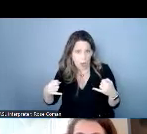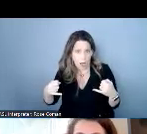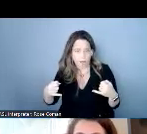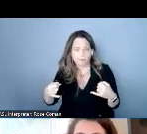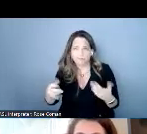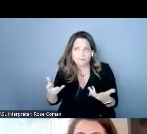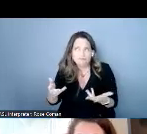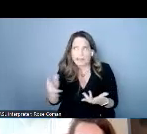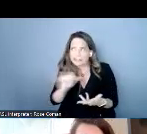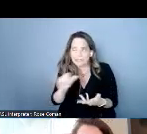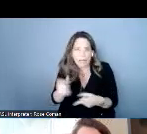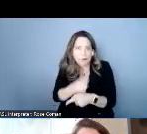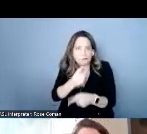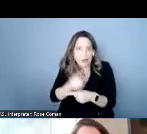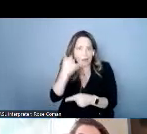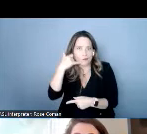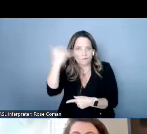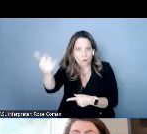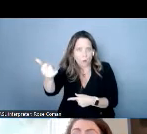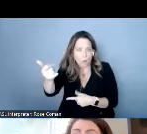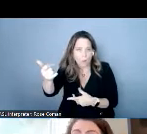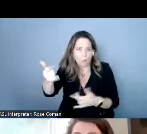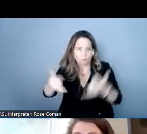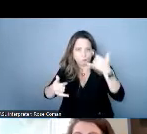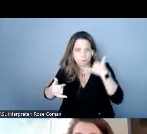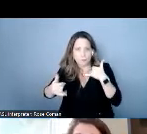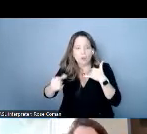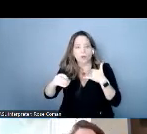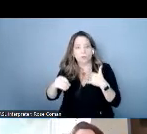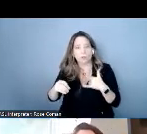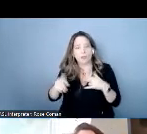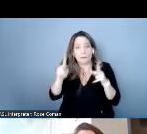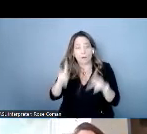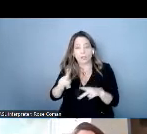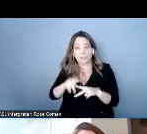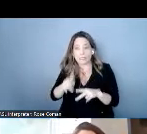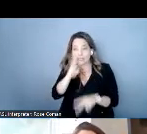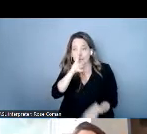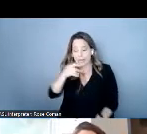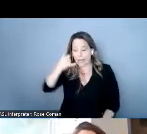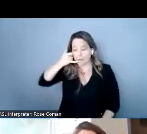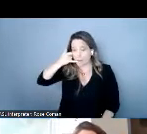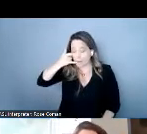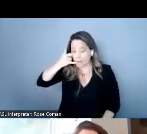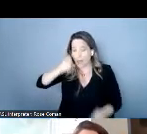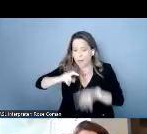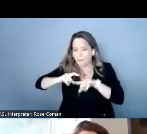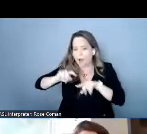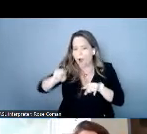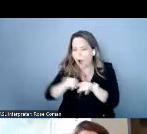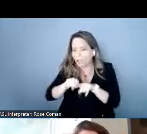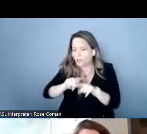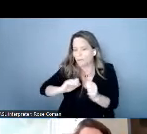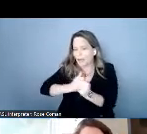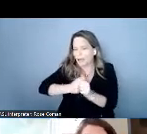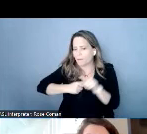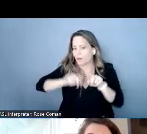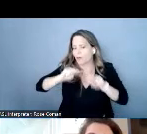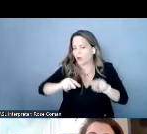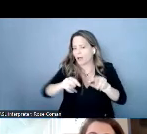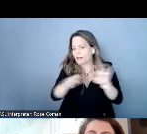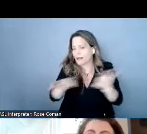regular phone call the individual is voicing for themselves but reading captions of what the other party is saying to them